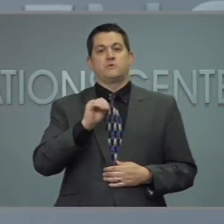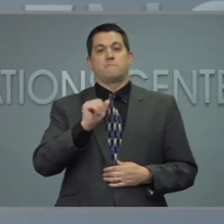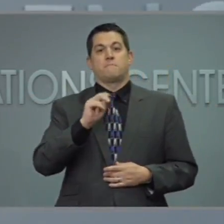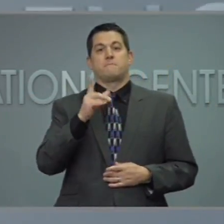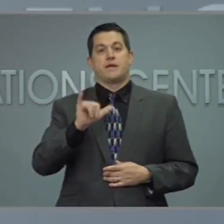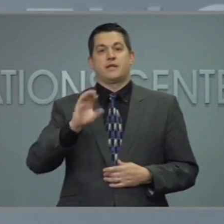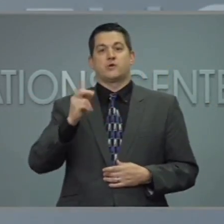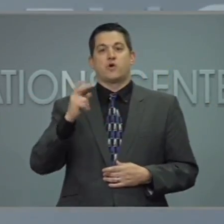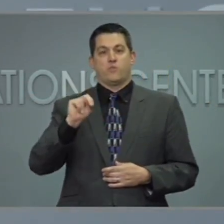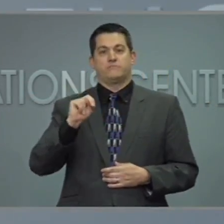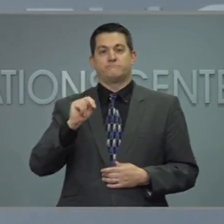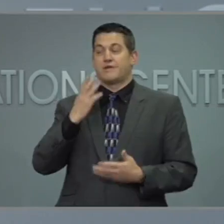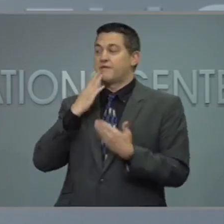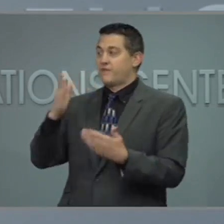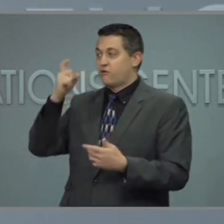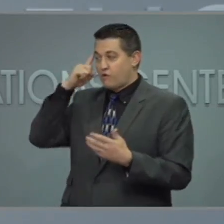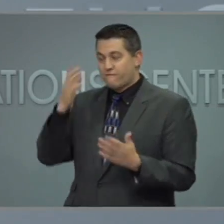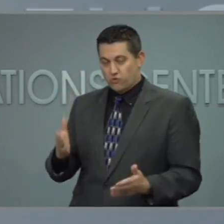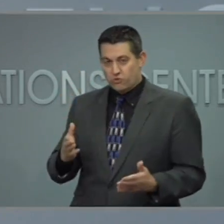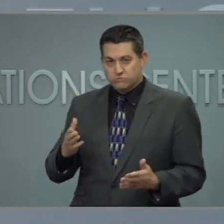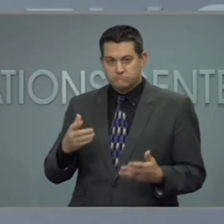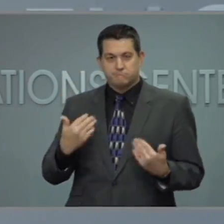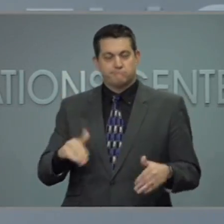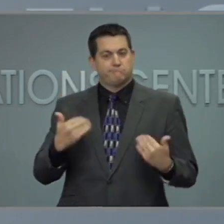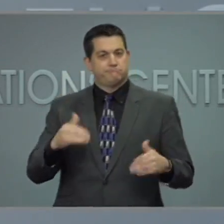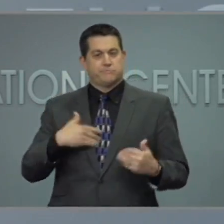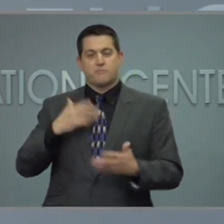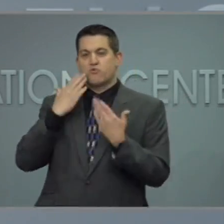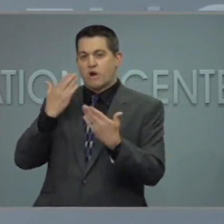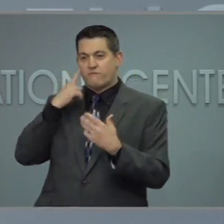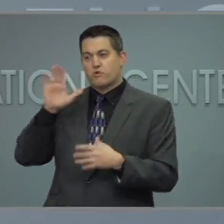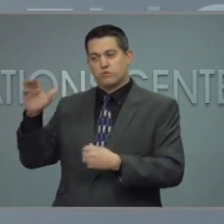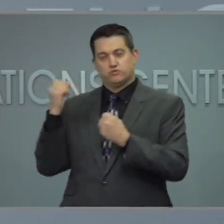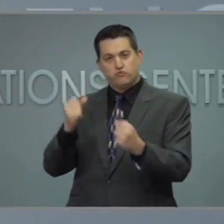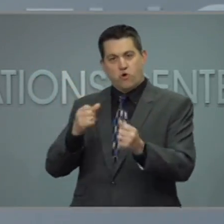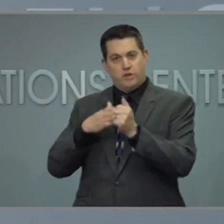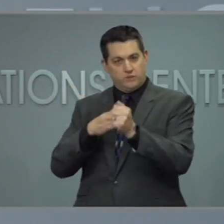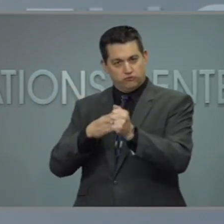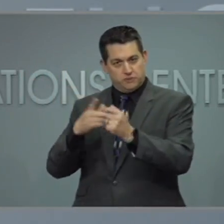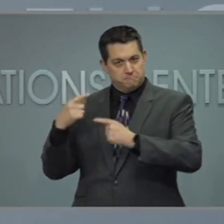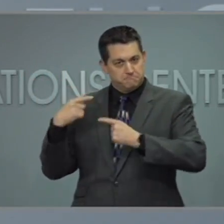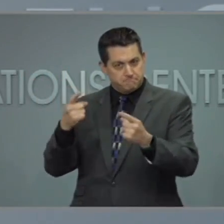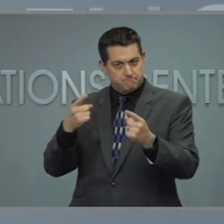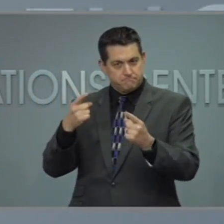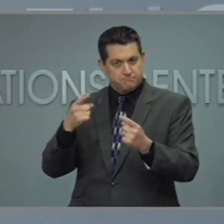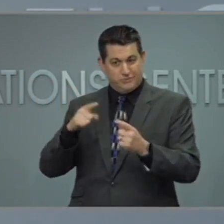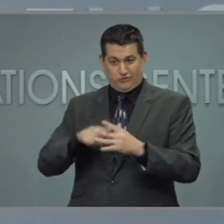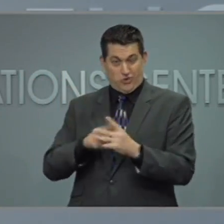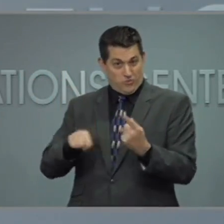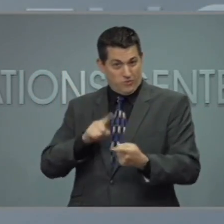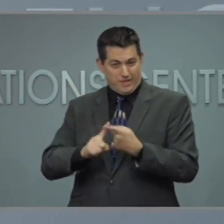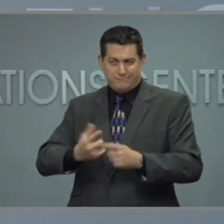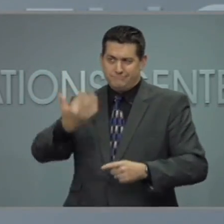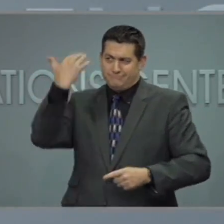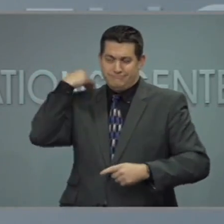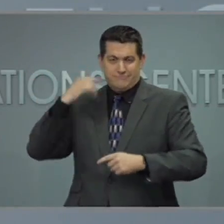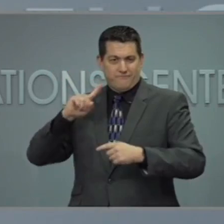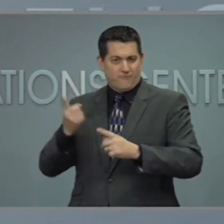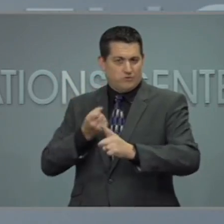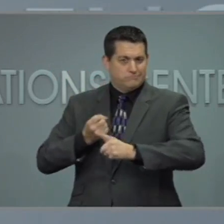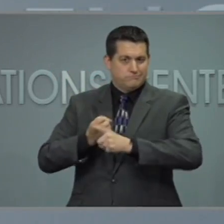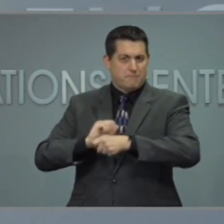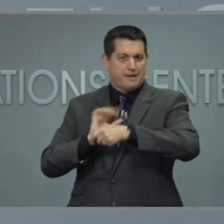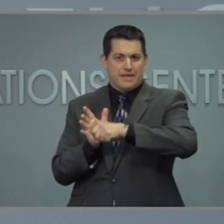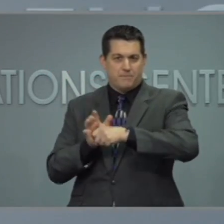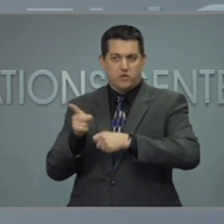Thank you, Governor. I'm so grateful for your strong leadership. From day one, you listened to public health